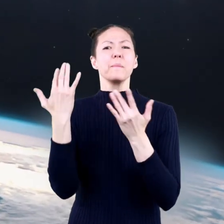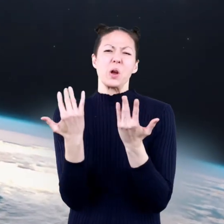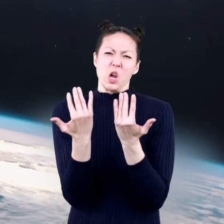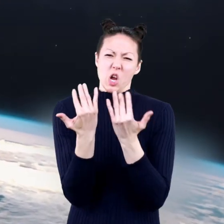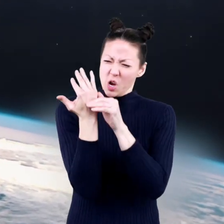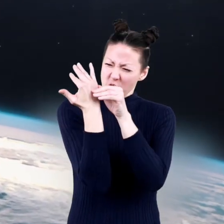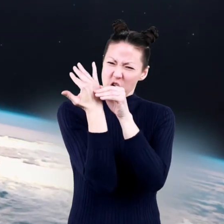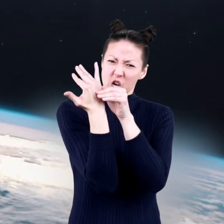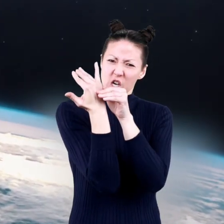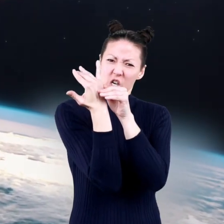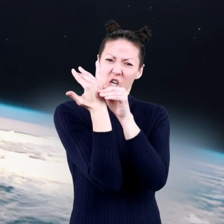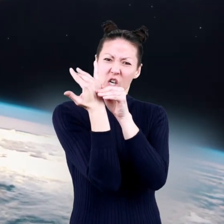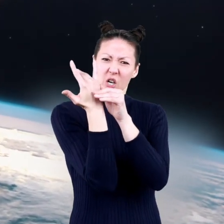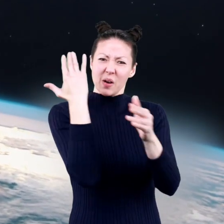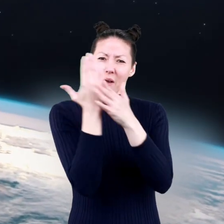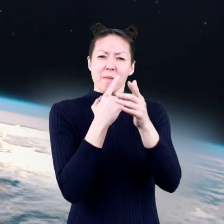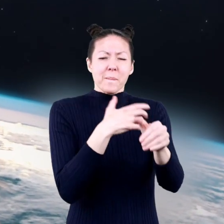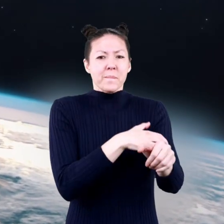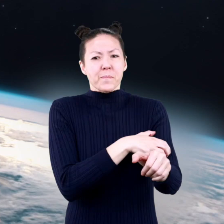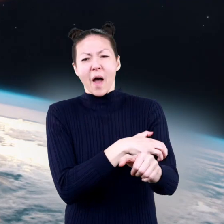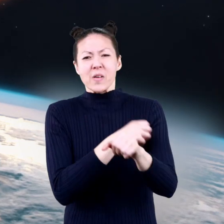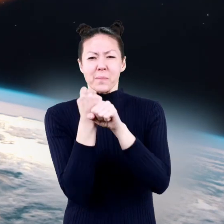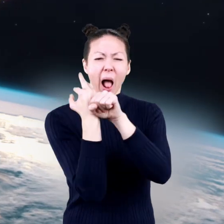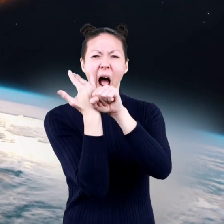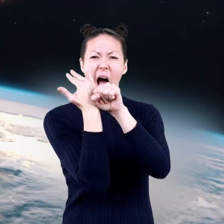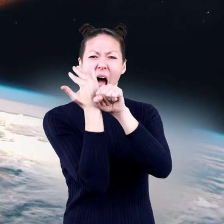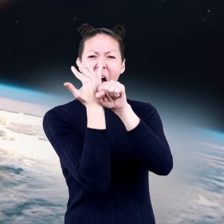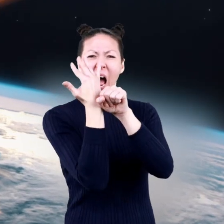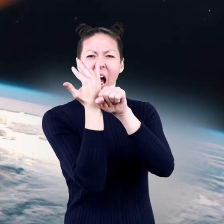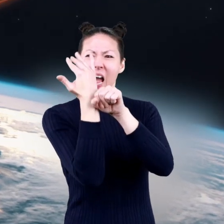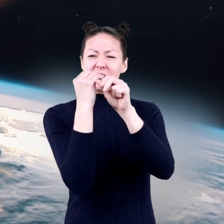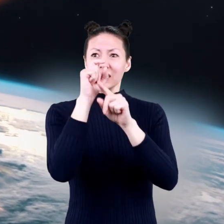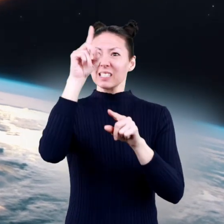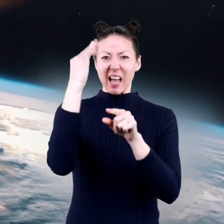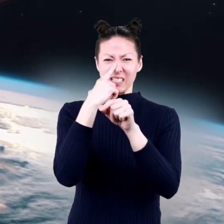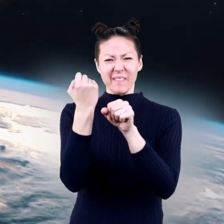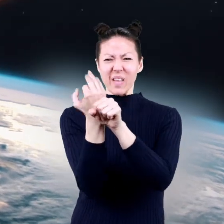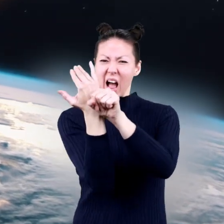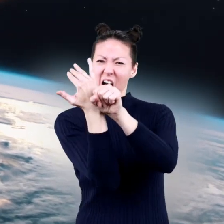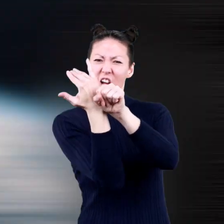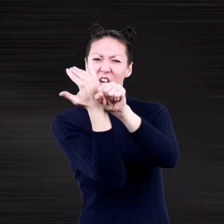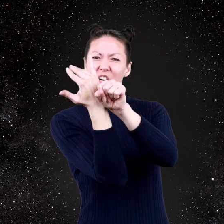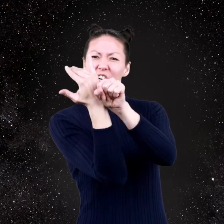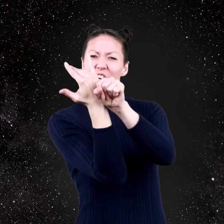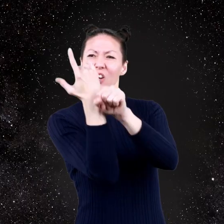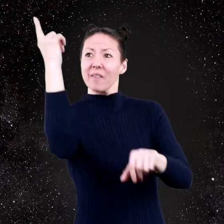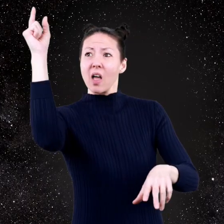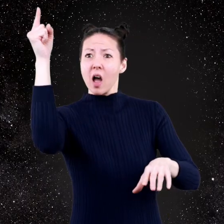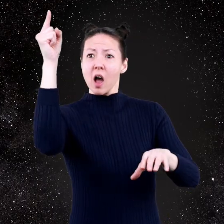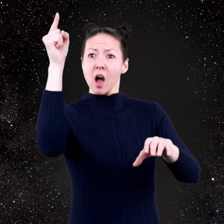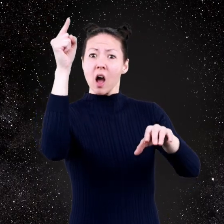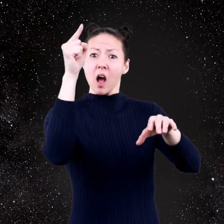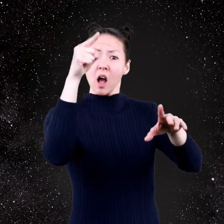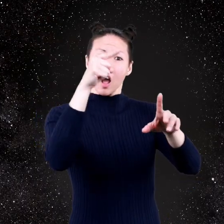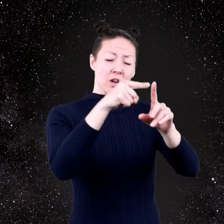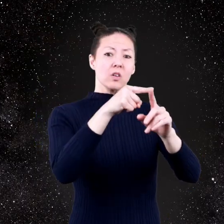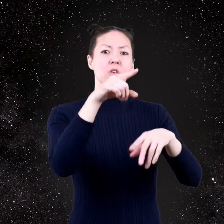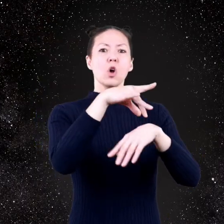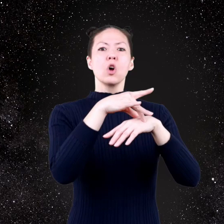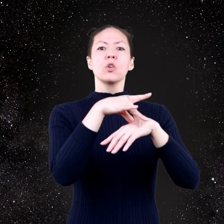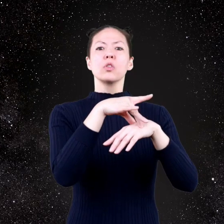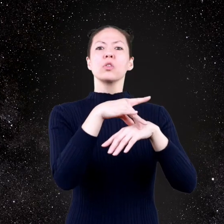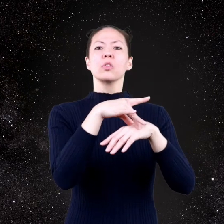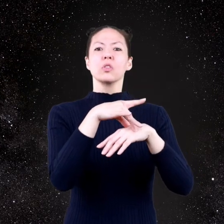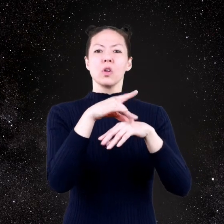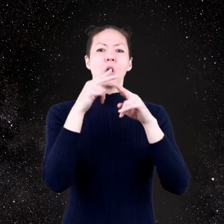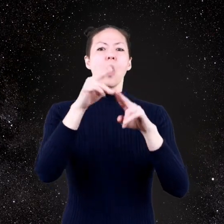burn up in our atmosphere, causing powerful blasts high up in the sky. Occasionally, one of them falls to